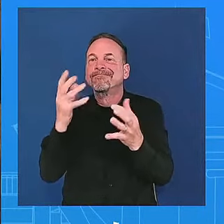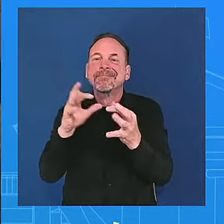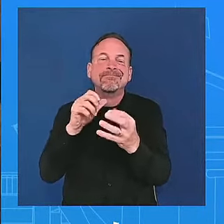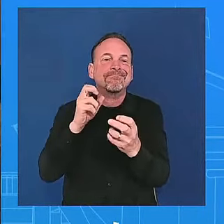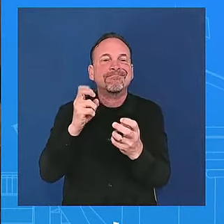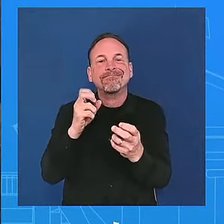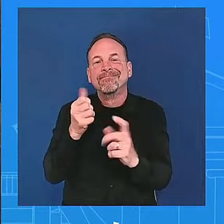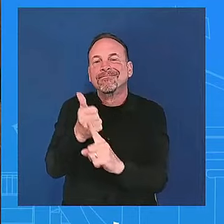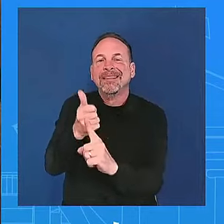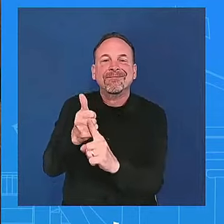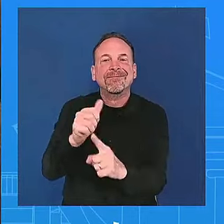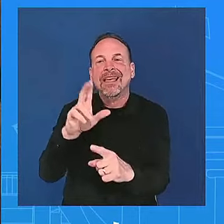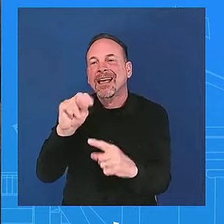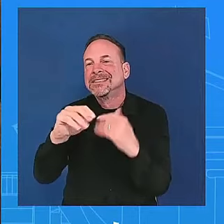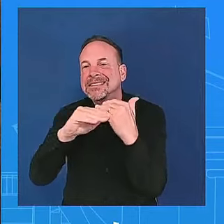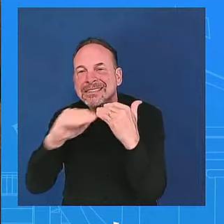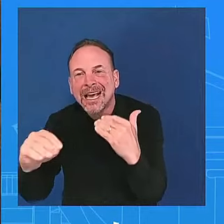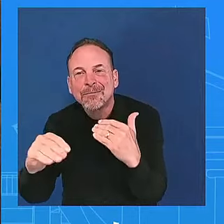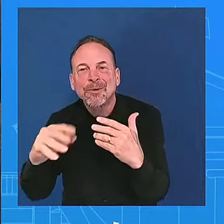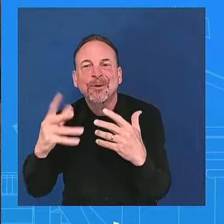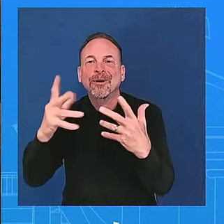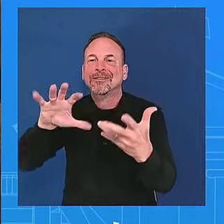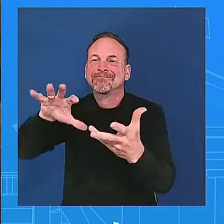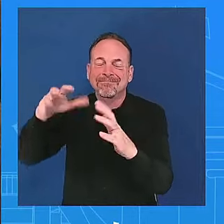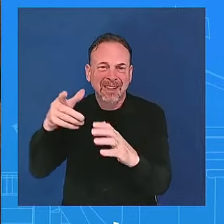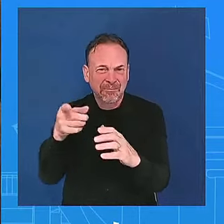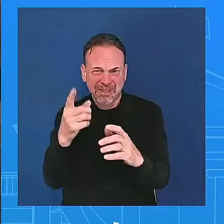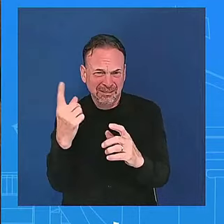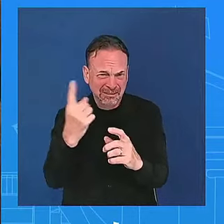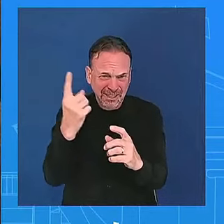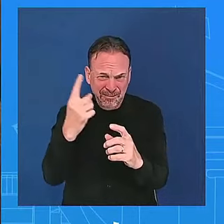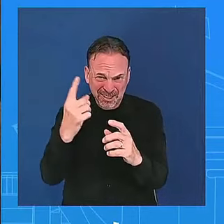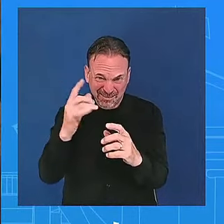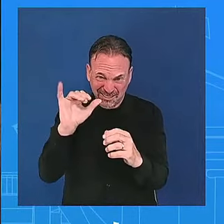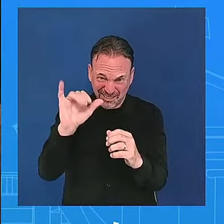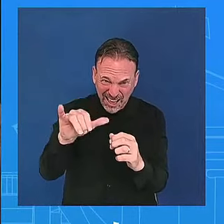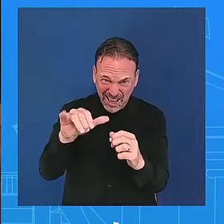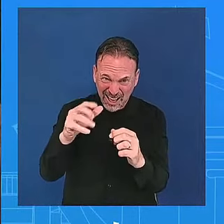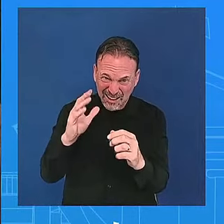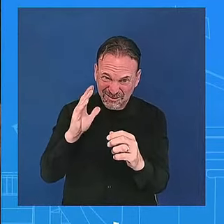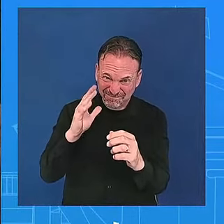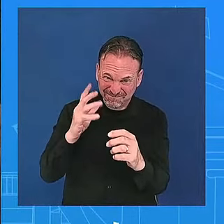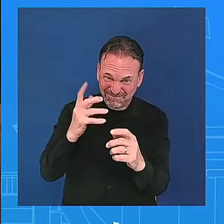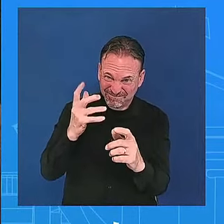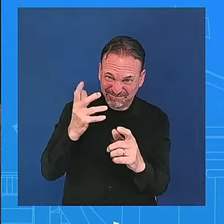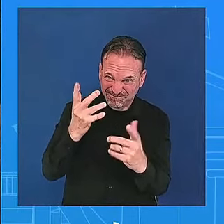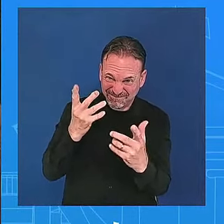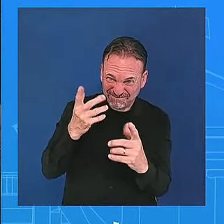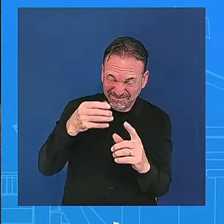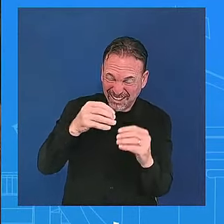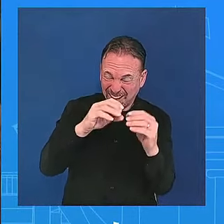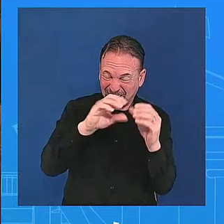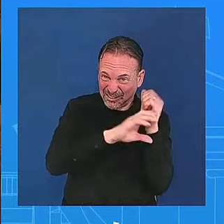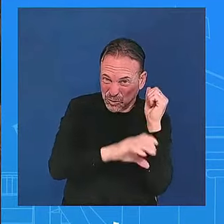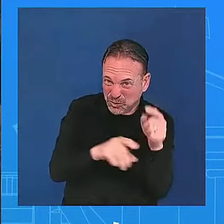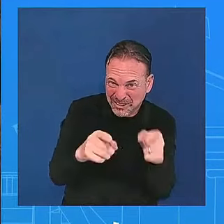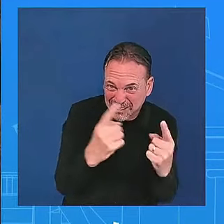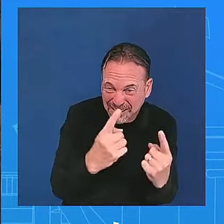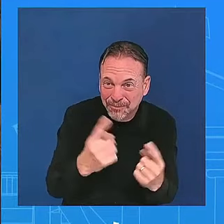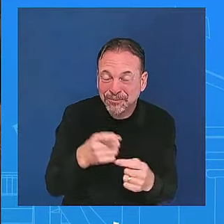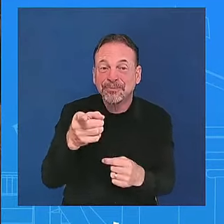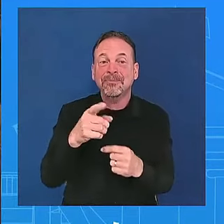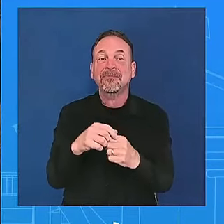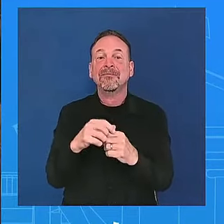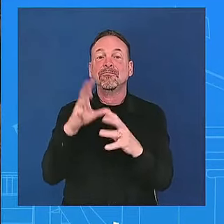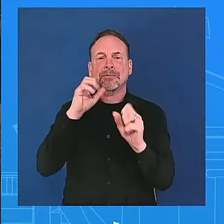distress the president himself on the campaign trail in 2020 uh said about term limits uh presidents come go supreme court